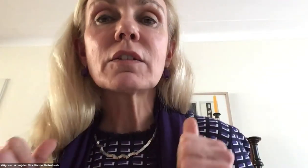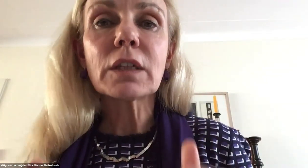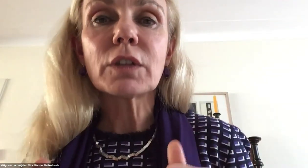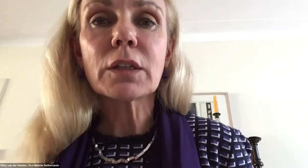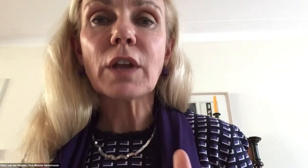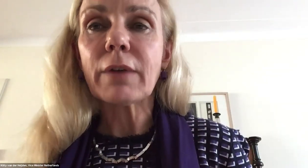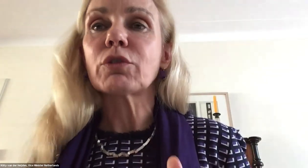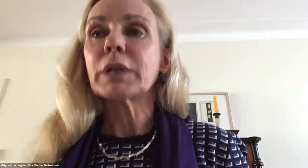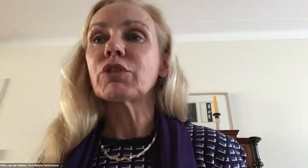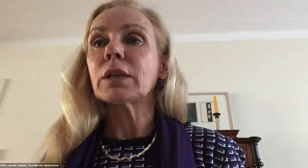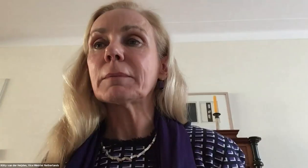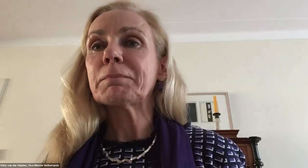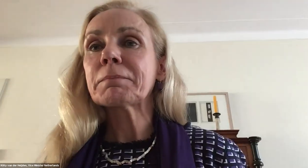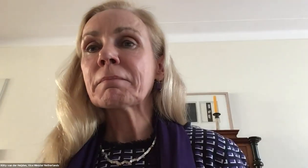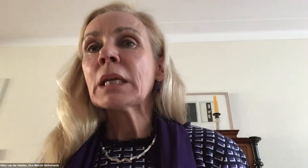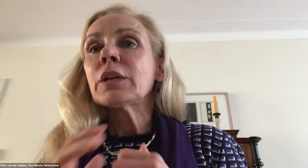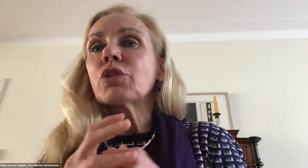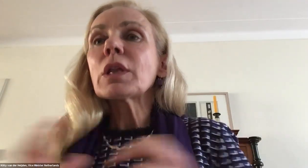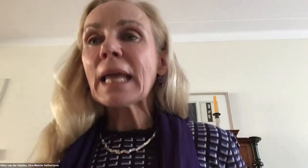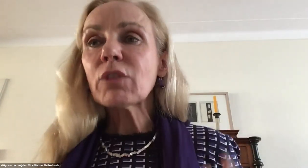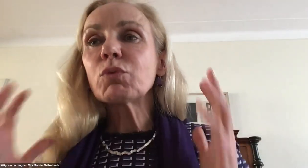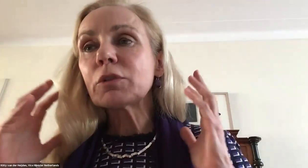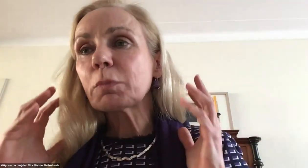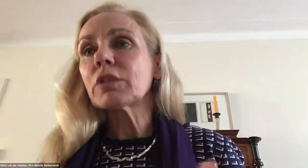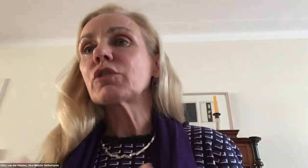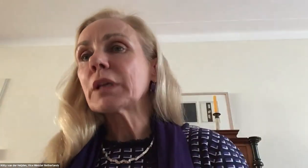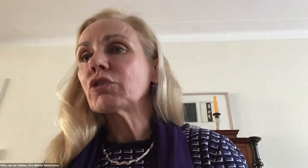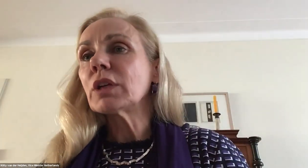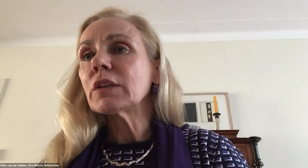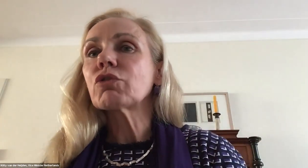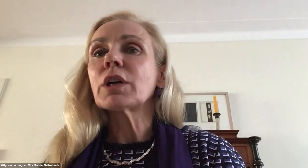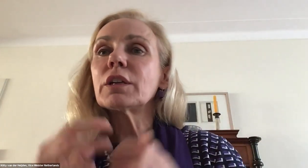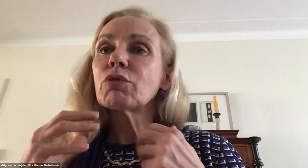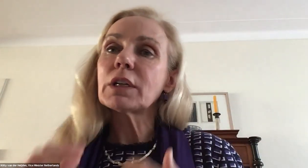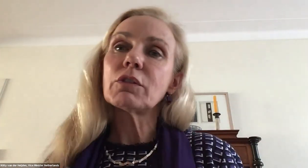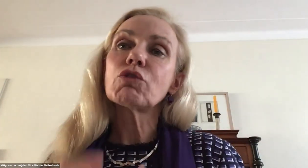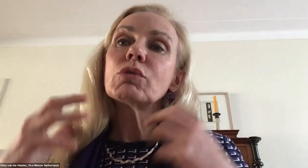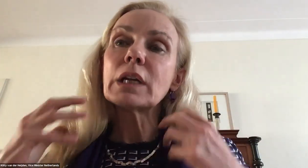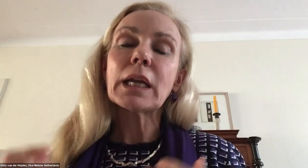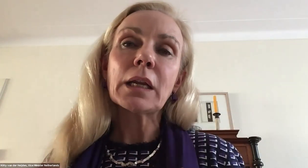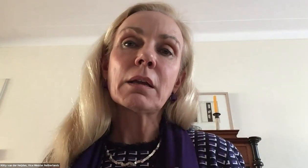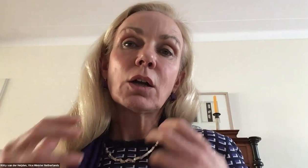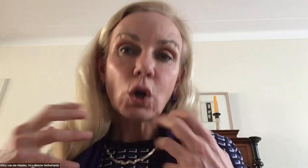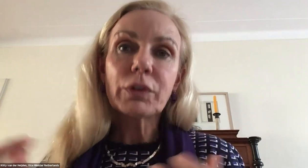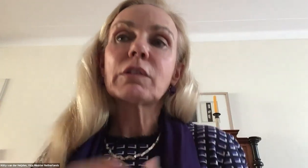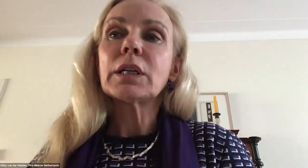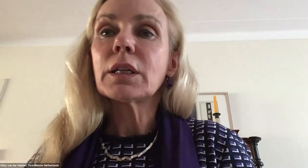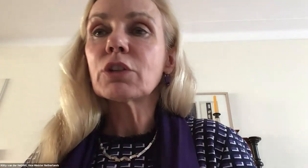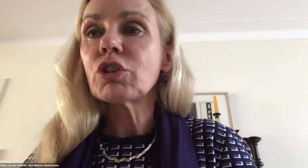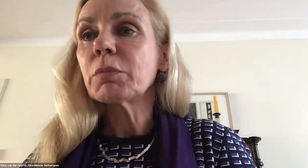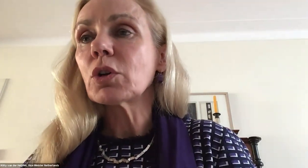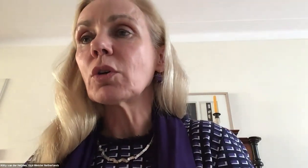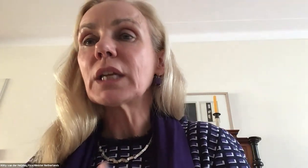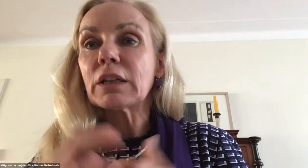26 years after Beijing. So the lack of women's participation in society threatens to delay, obviously,